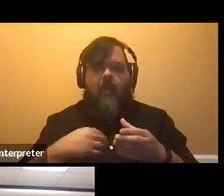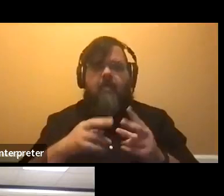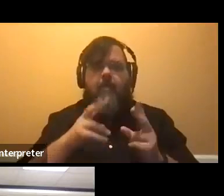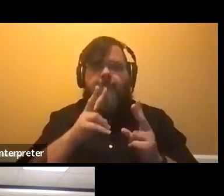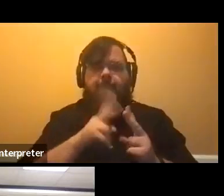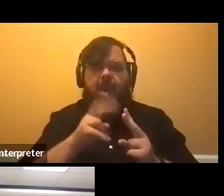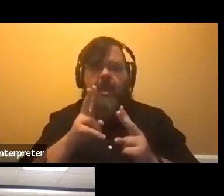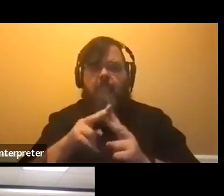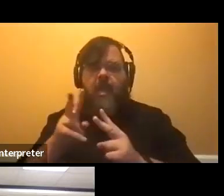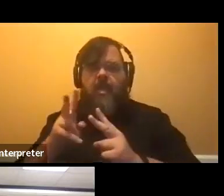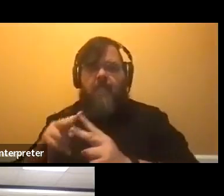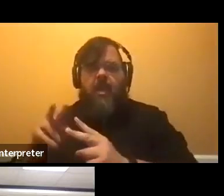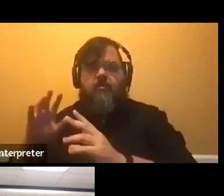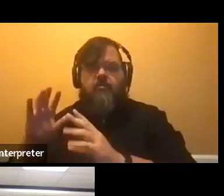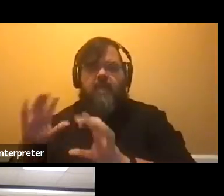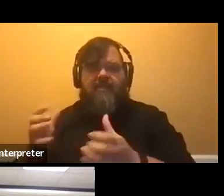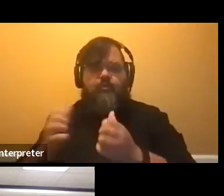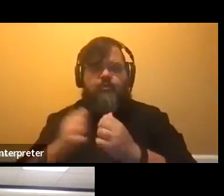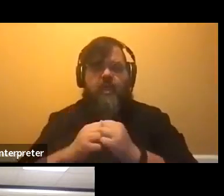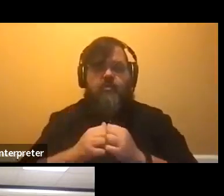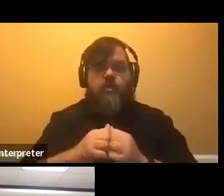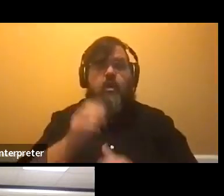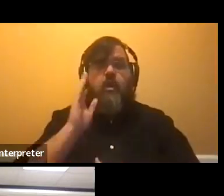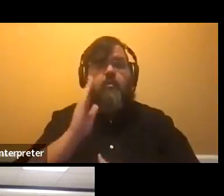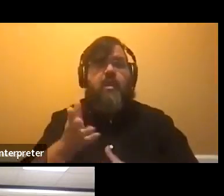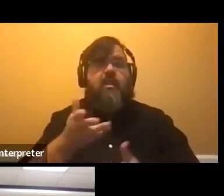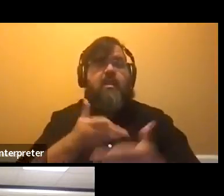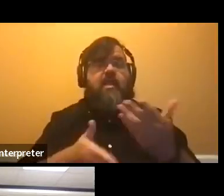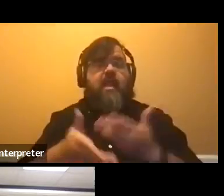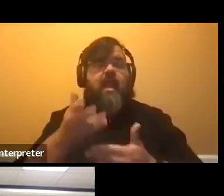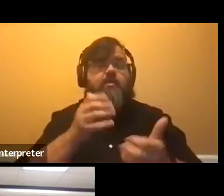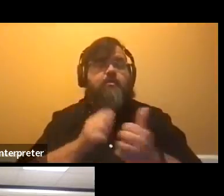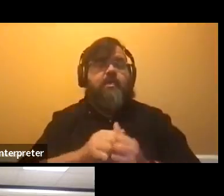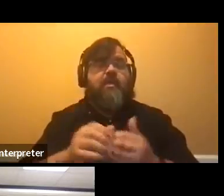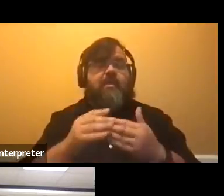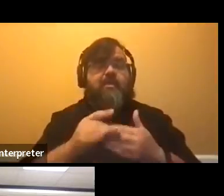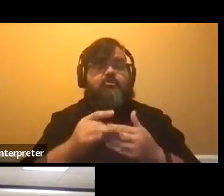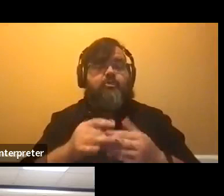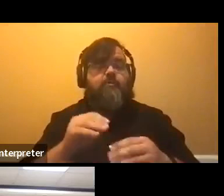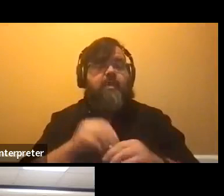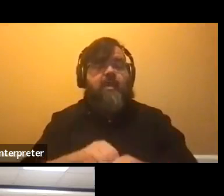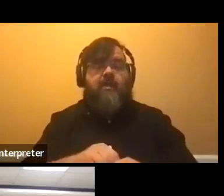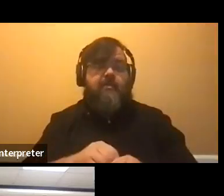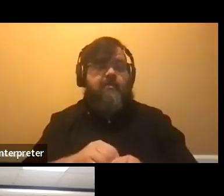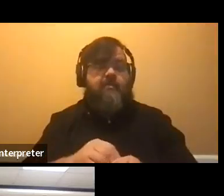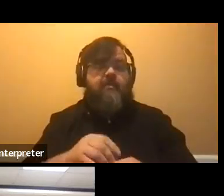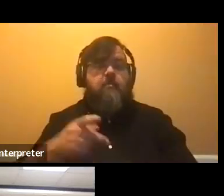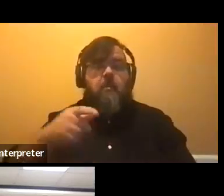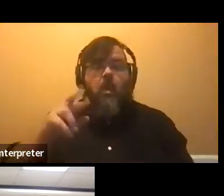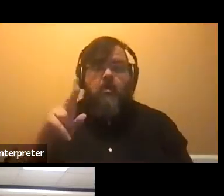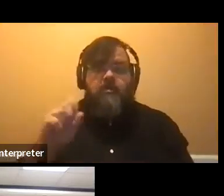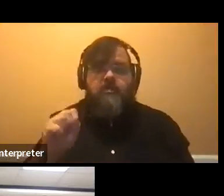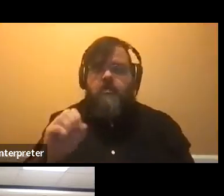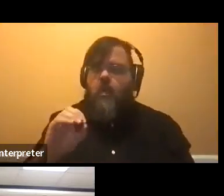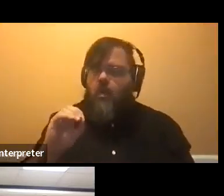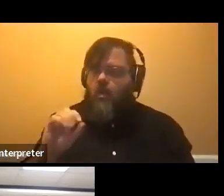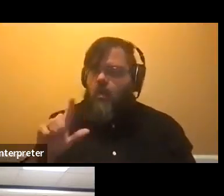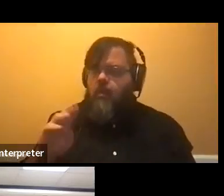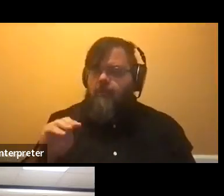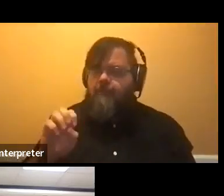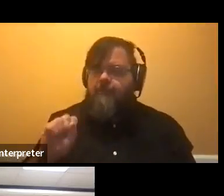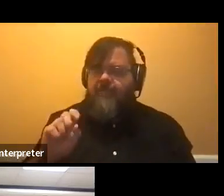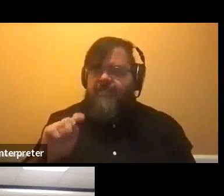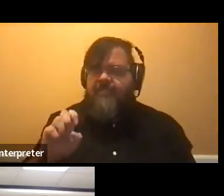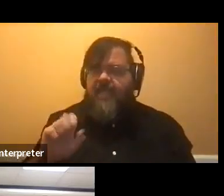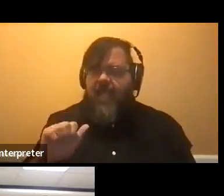together, um, and will engage with leadership in the parks of Olmstead and the newer park development.